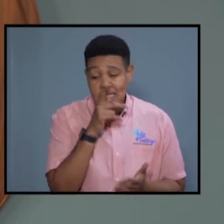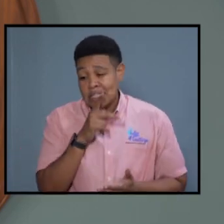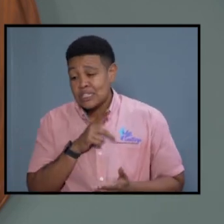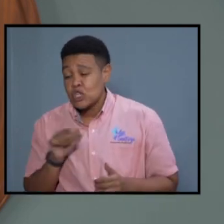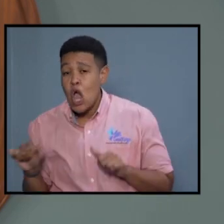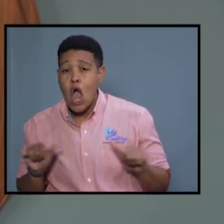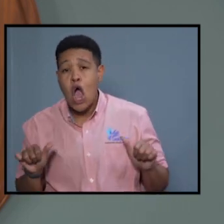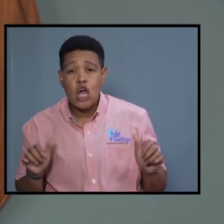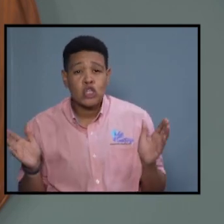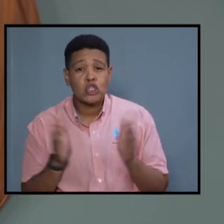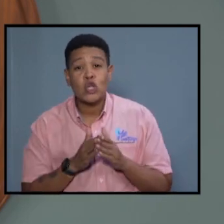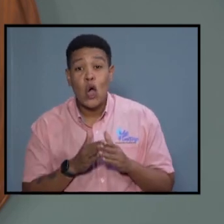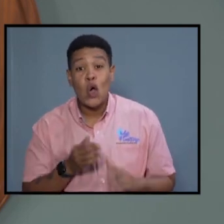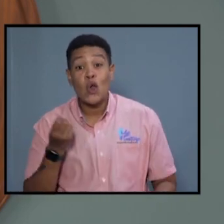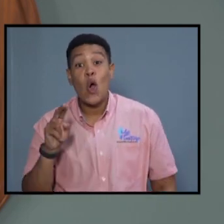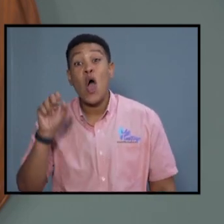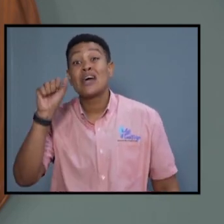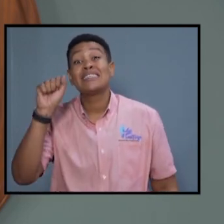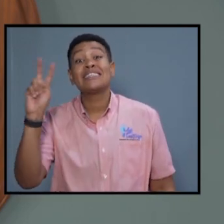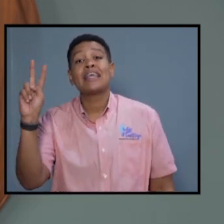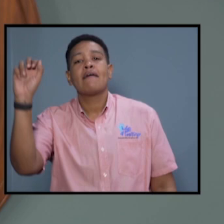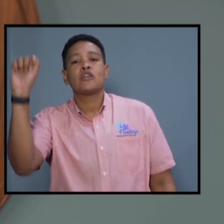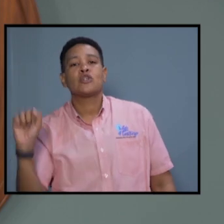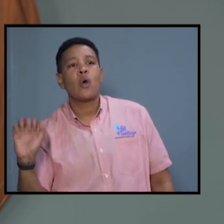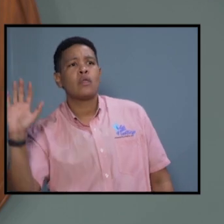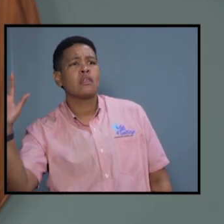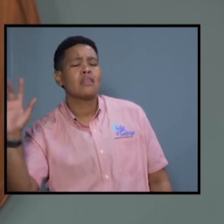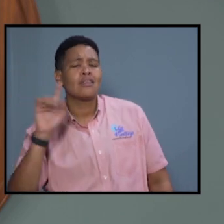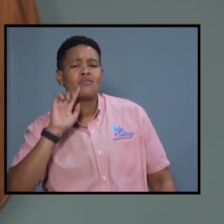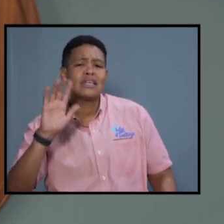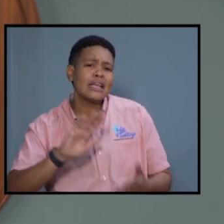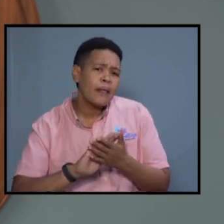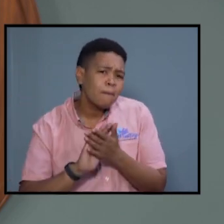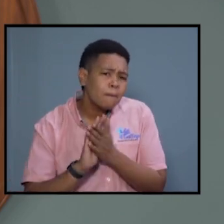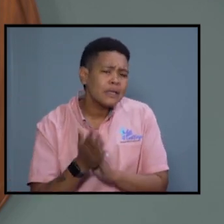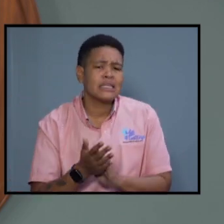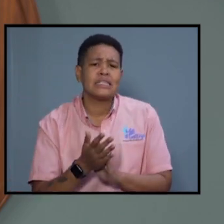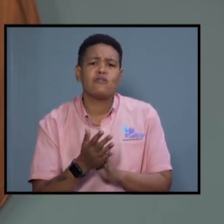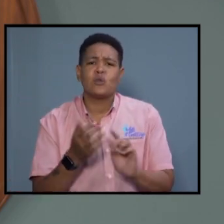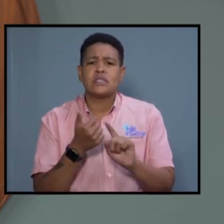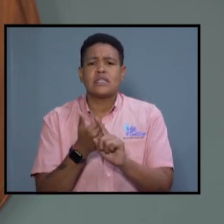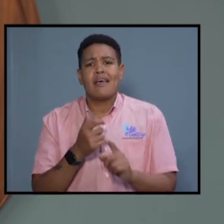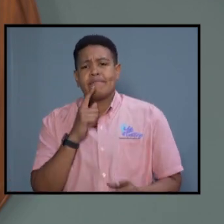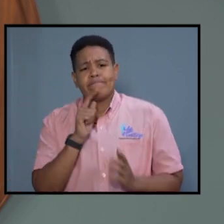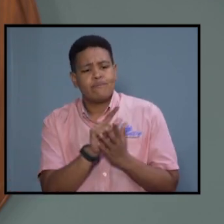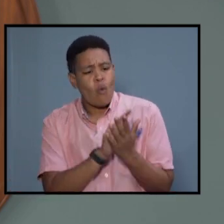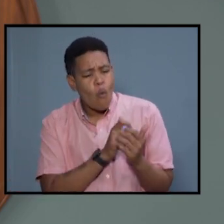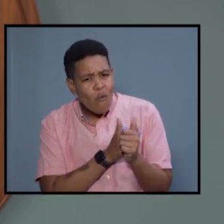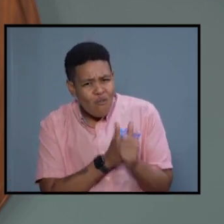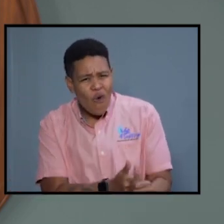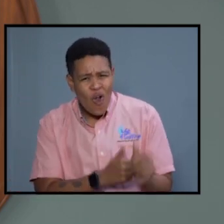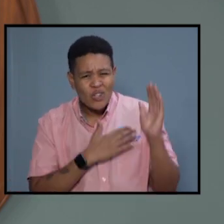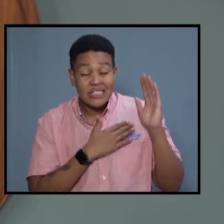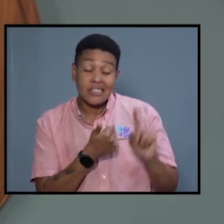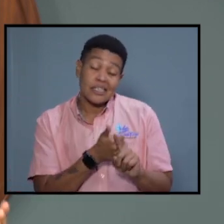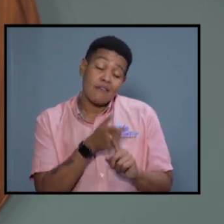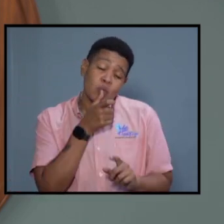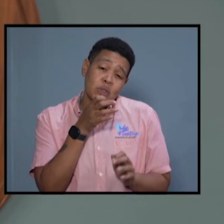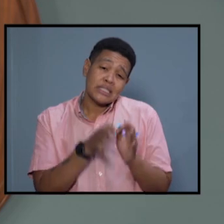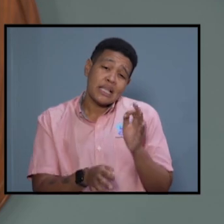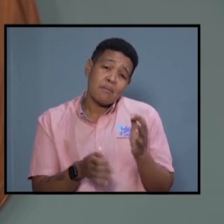or South South, are peaceful, law-abiding citizens who simply